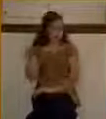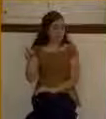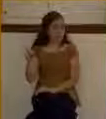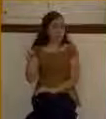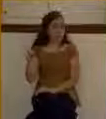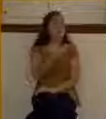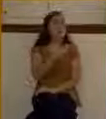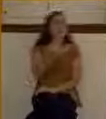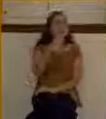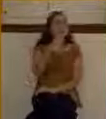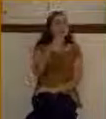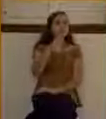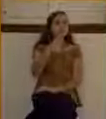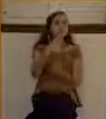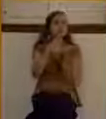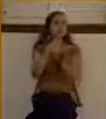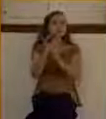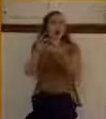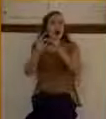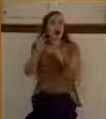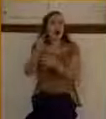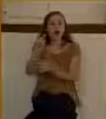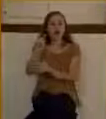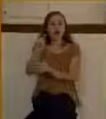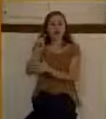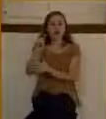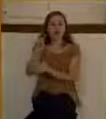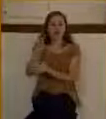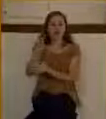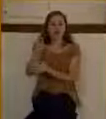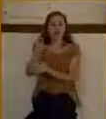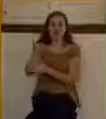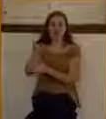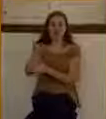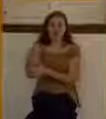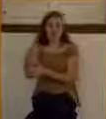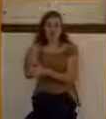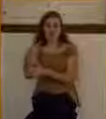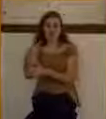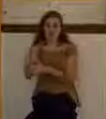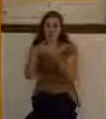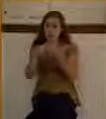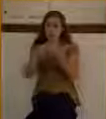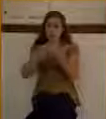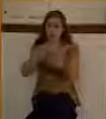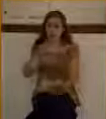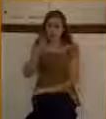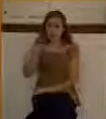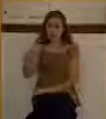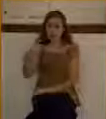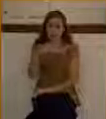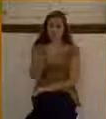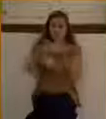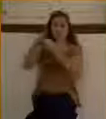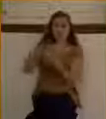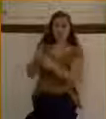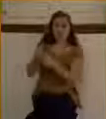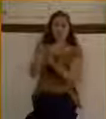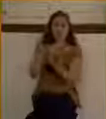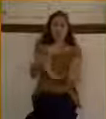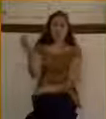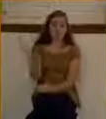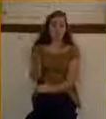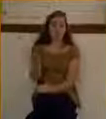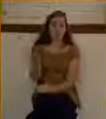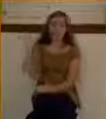Jesus of Nazareth. What did he say? We saw it two times, once in verse 47, once in verse 48, where he said, Jesus, son